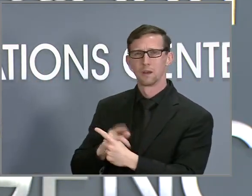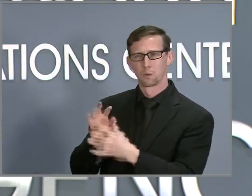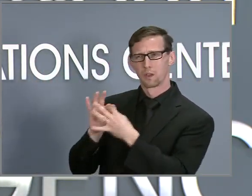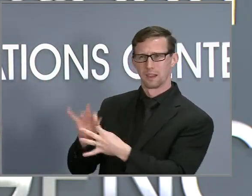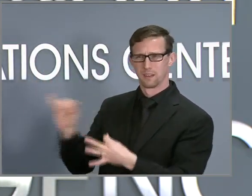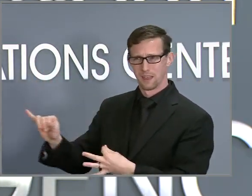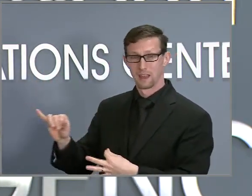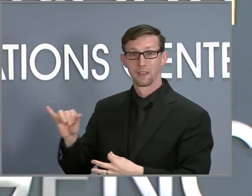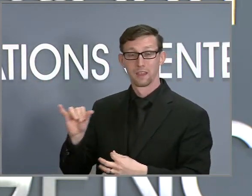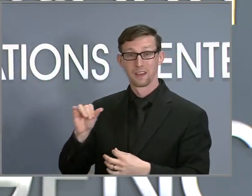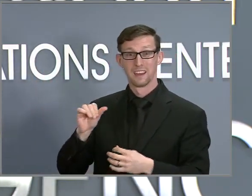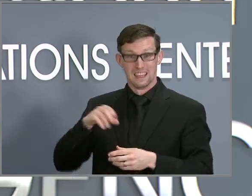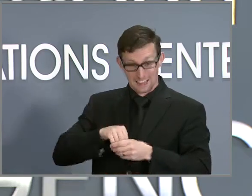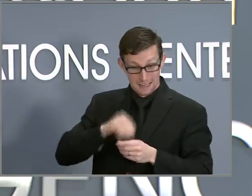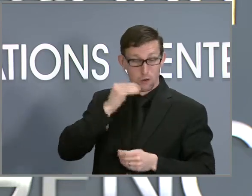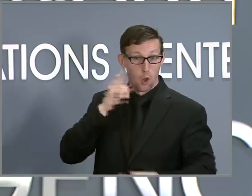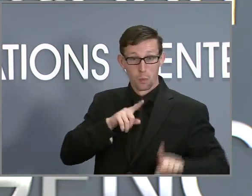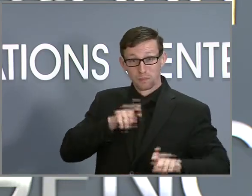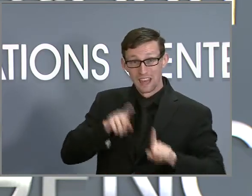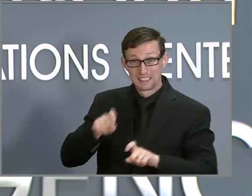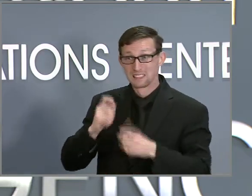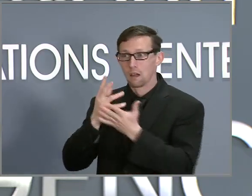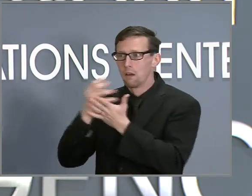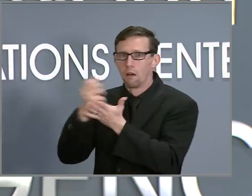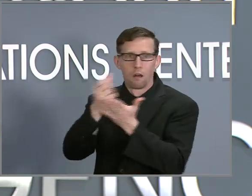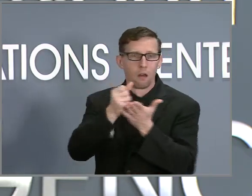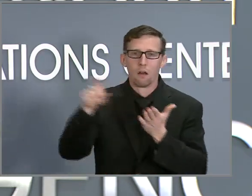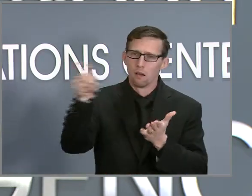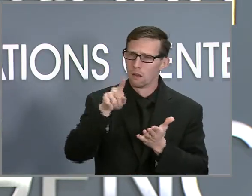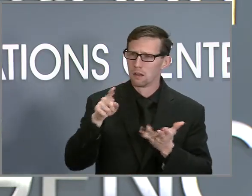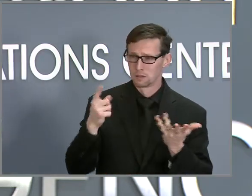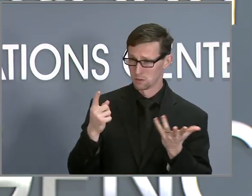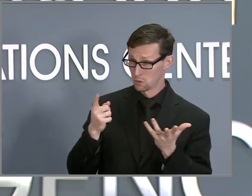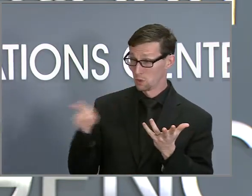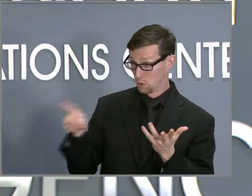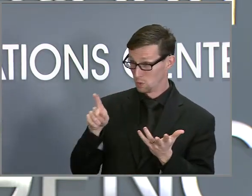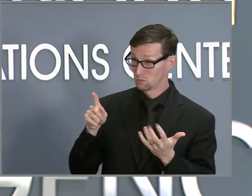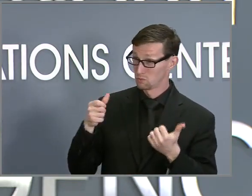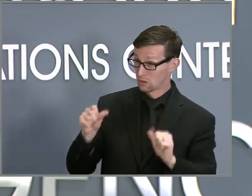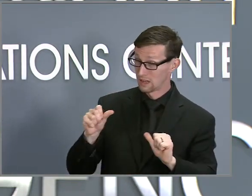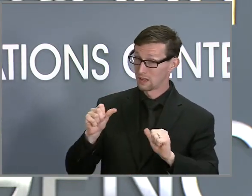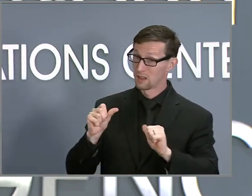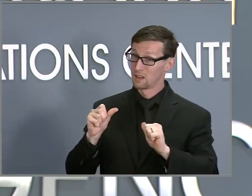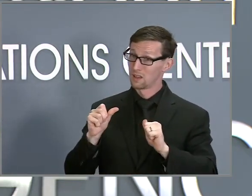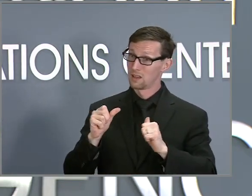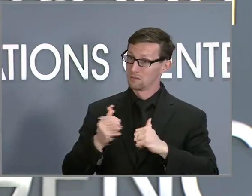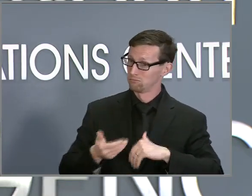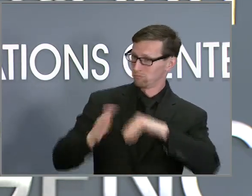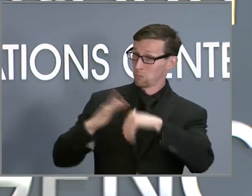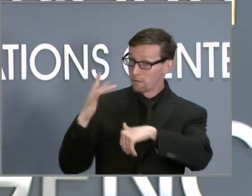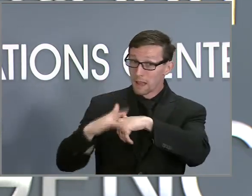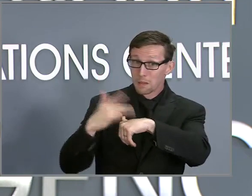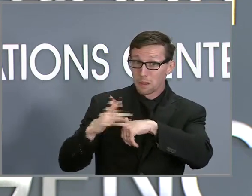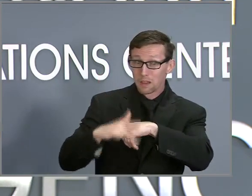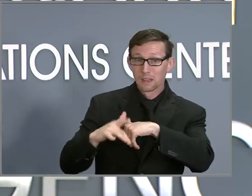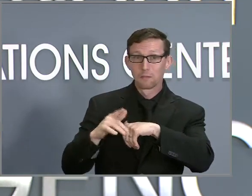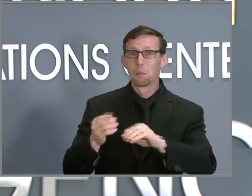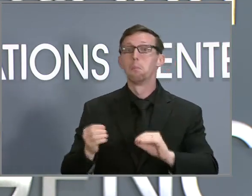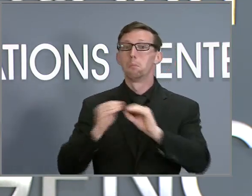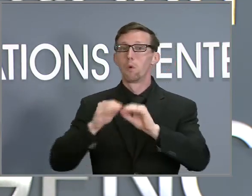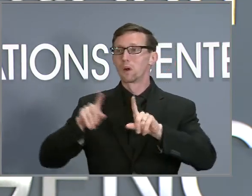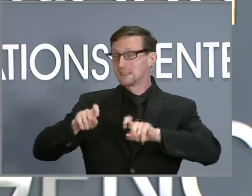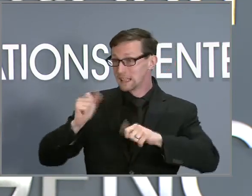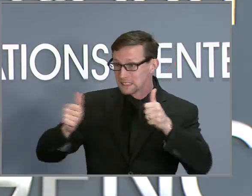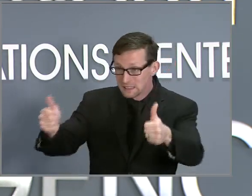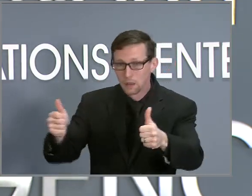-home tests at the drug stores and in other places. Are you looking at doing anything else to increase the availability of tests, including opening up any more sites or getting